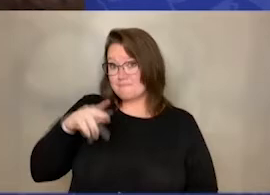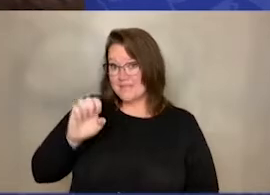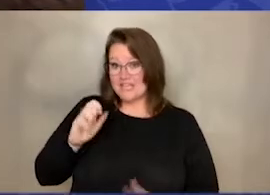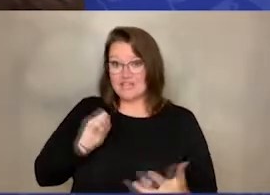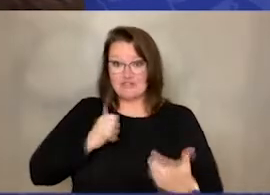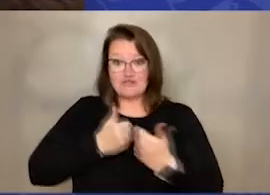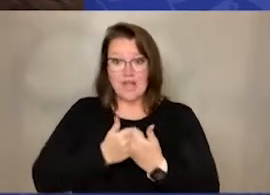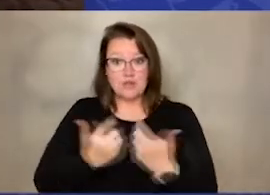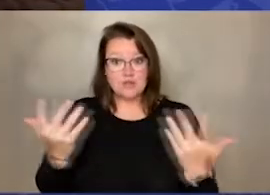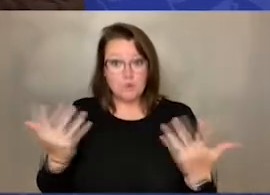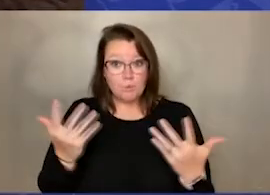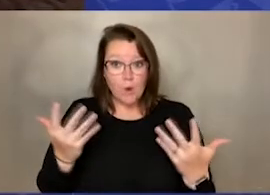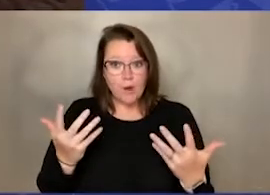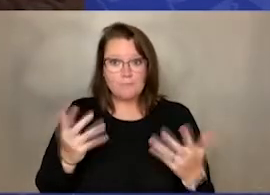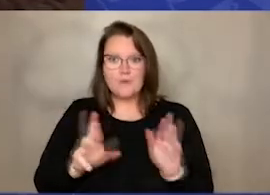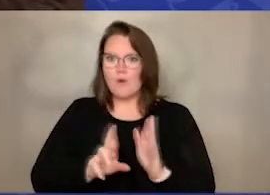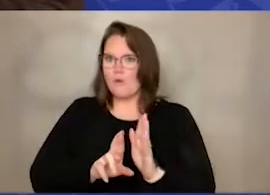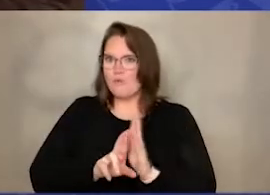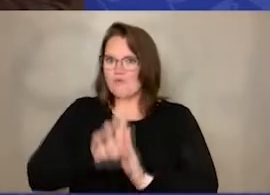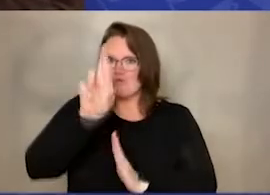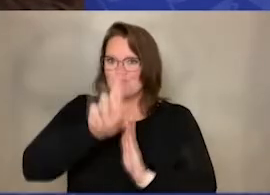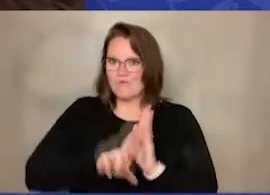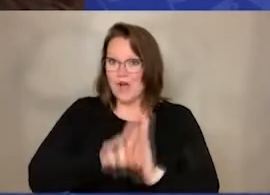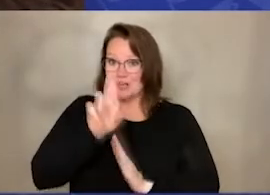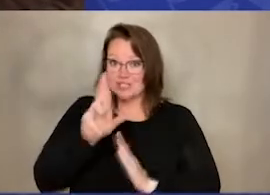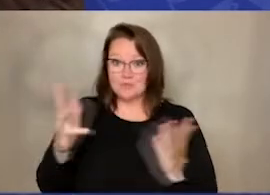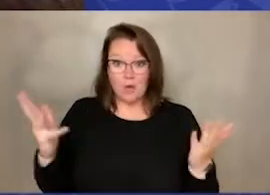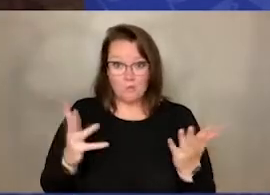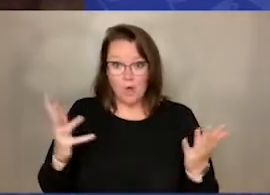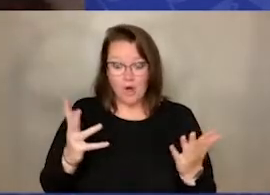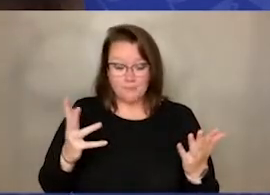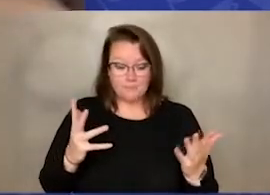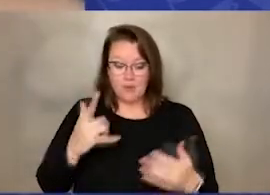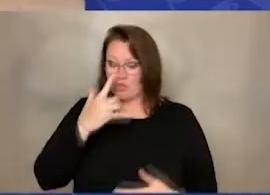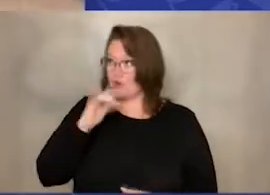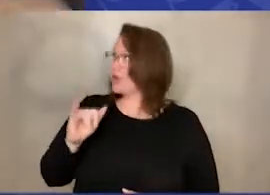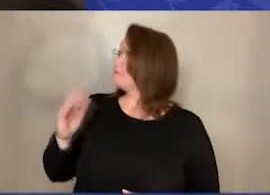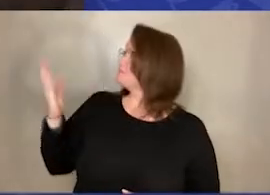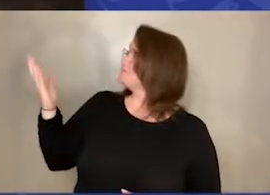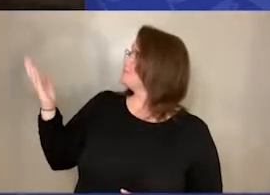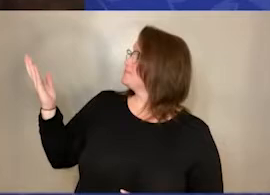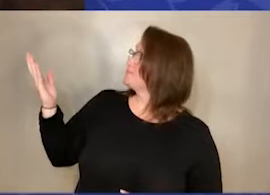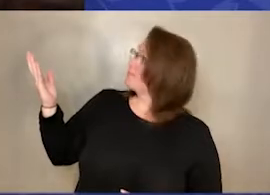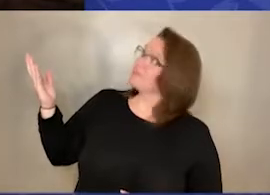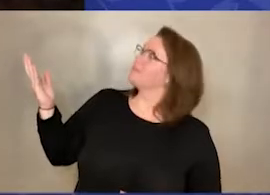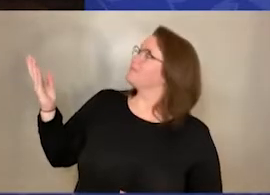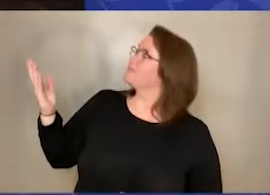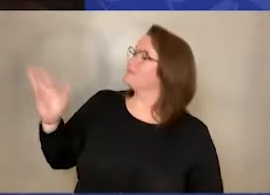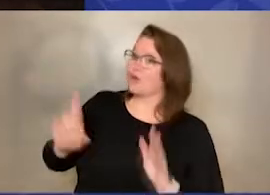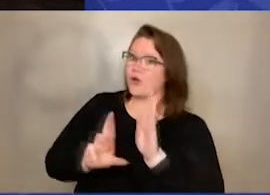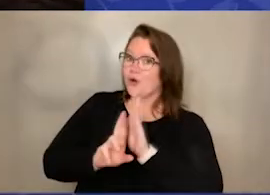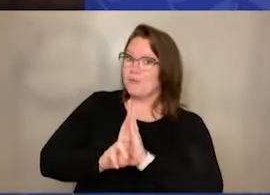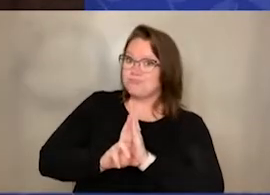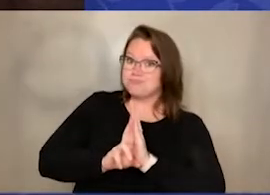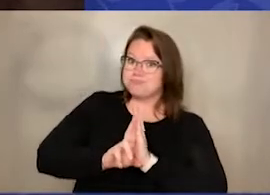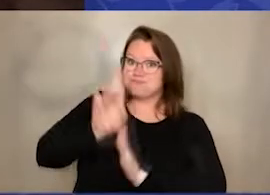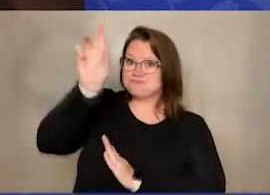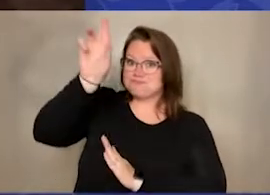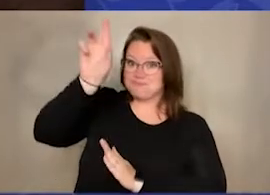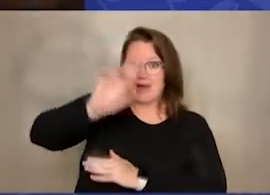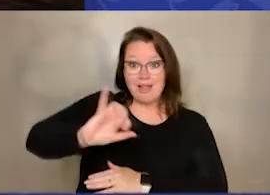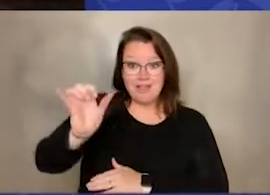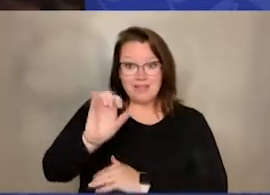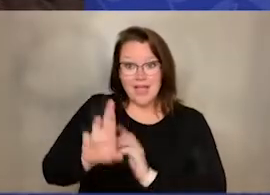We're going to be doing rocket ships. Rocket ships are where you're going to squat down and blast off. Squat down